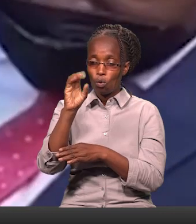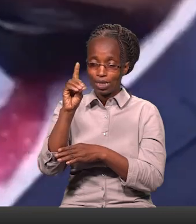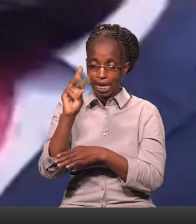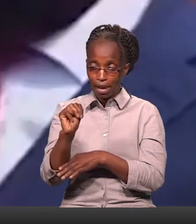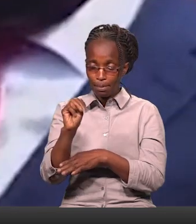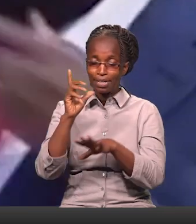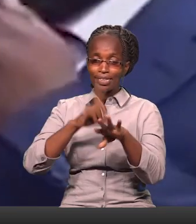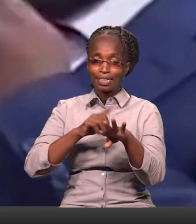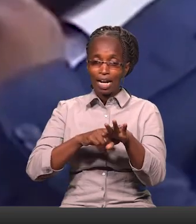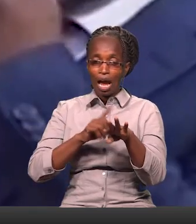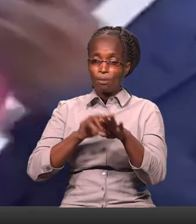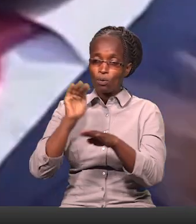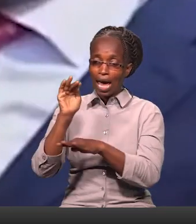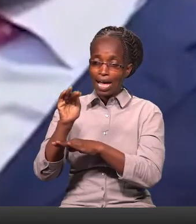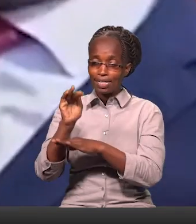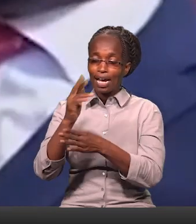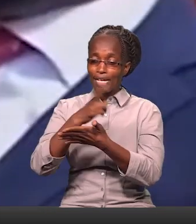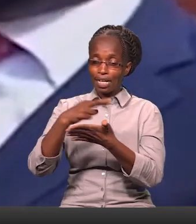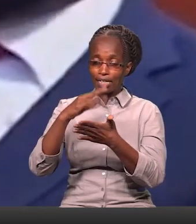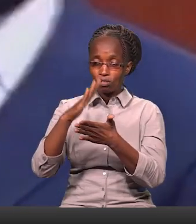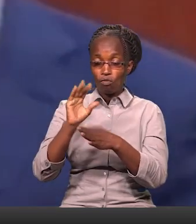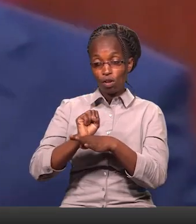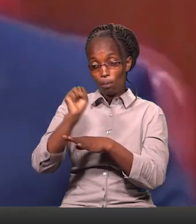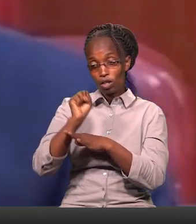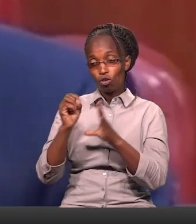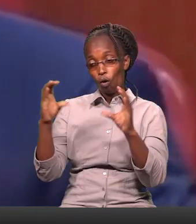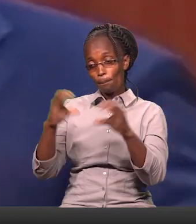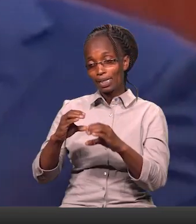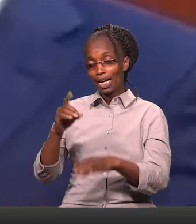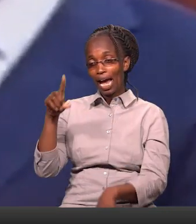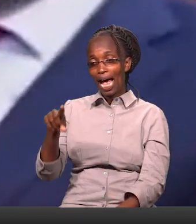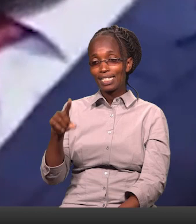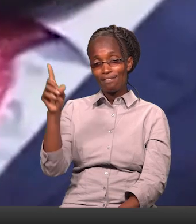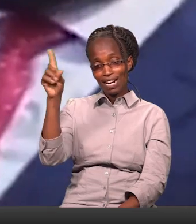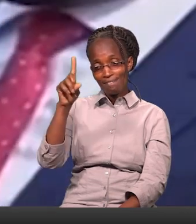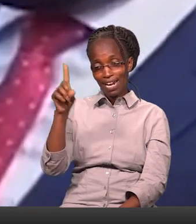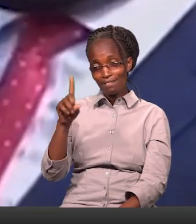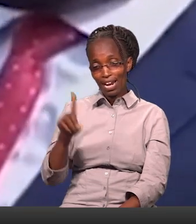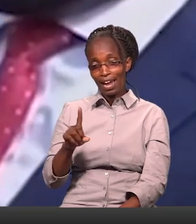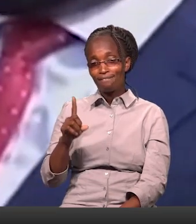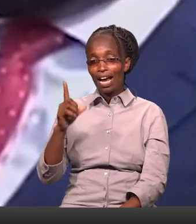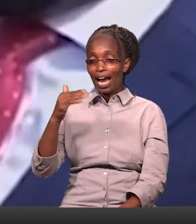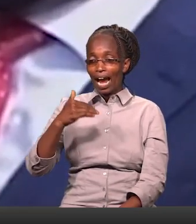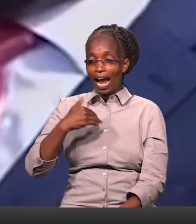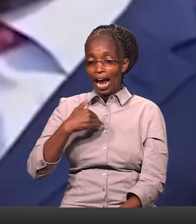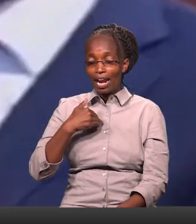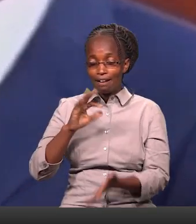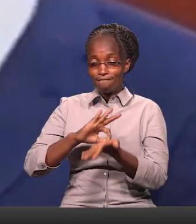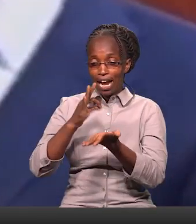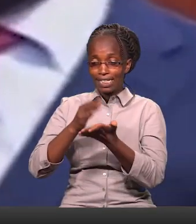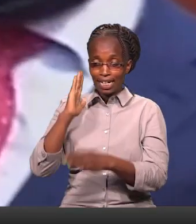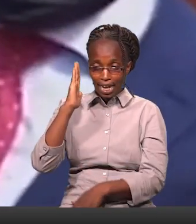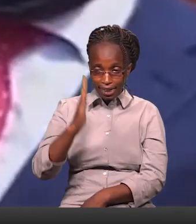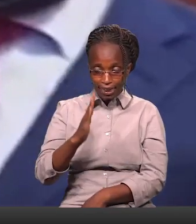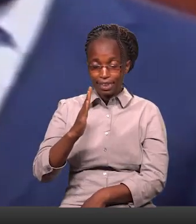Kenya and ODM And when we confronted the register of political parties, Mr. Speaker She could not send us political parties funding